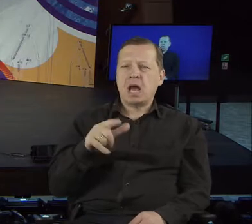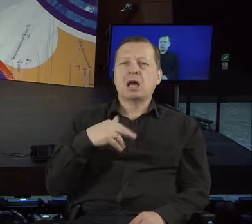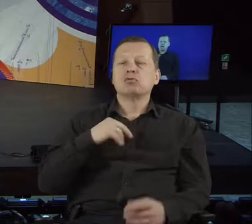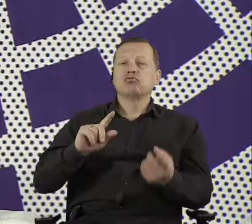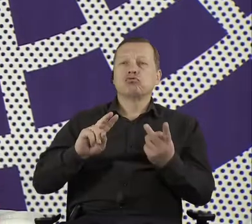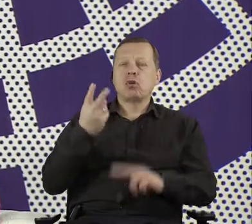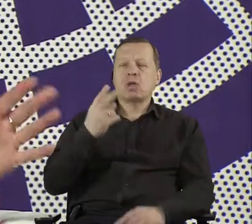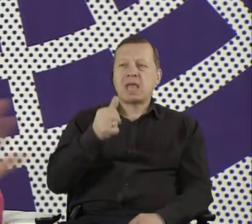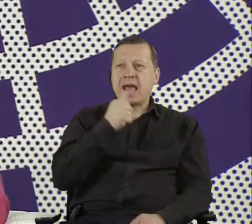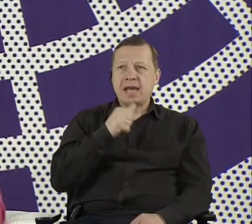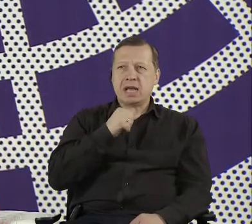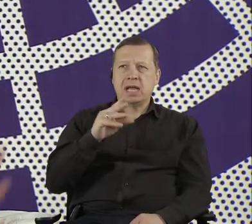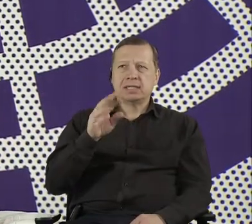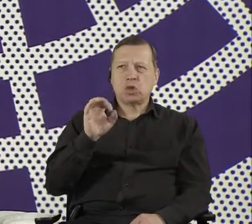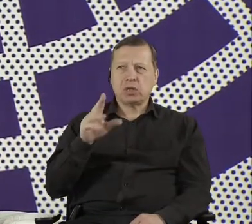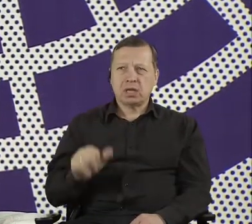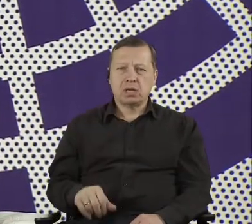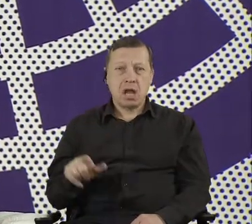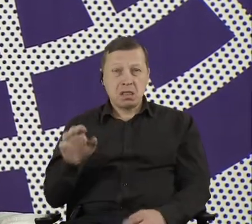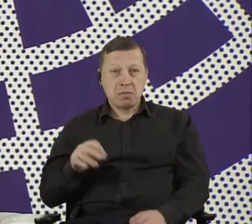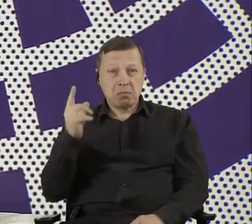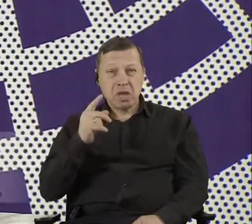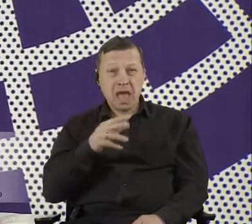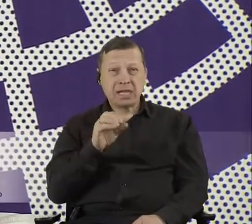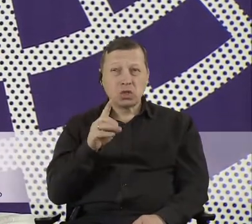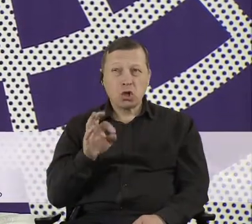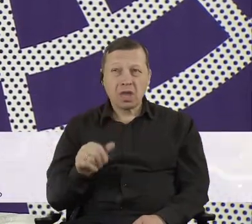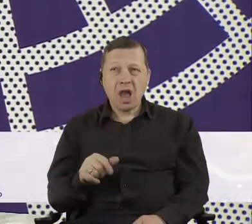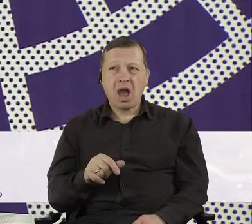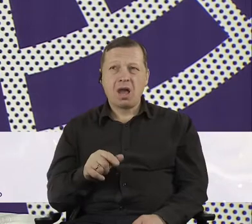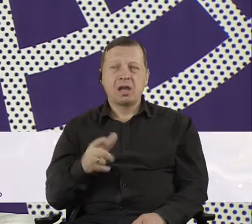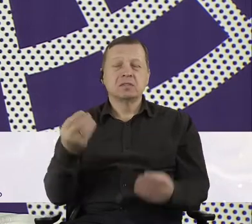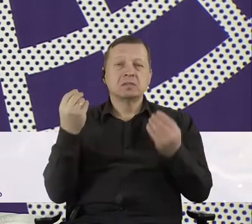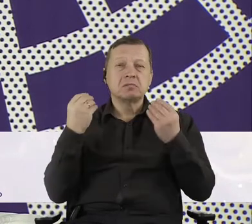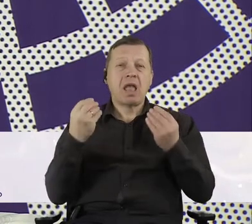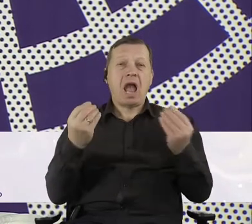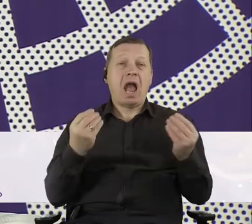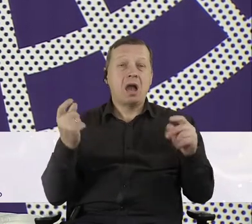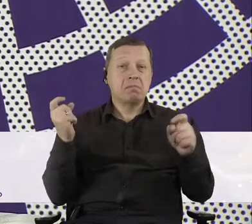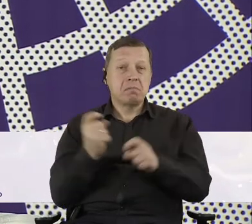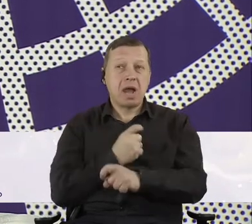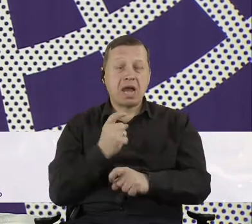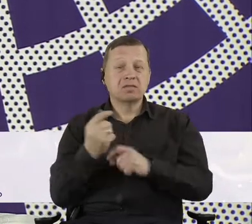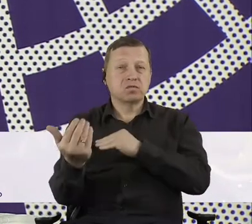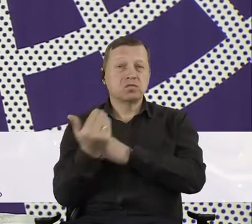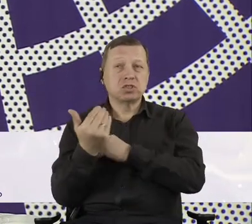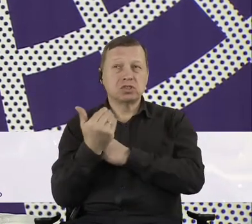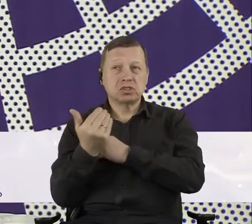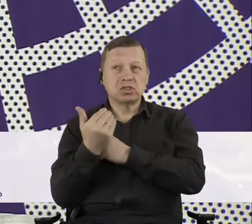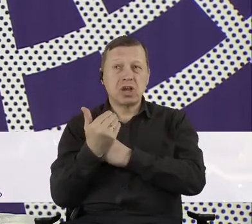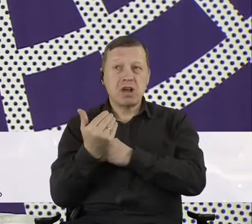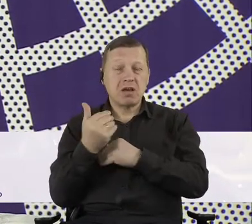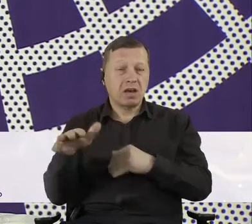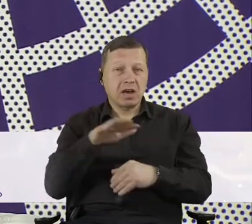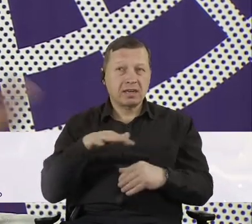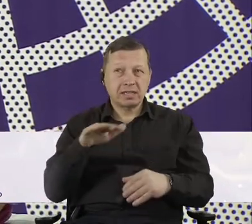might probably think, oh, Estonia, the miraculous e-states and all the e-residences and everything, e-voting and all that we have. I'm not going to